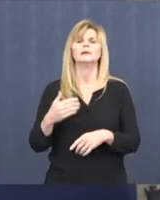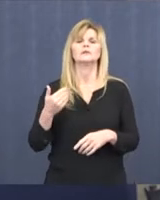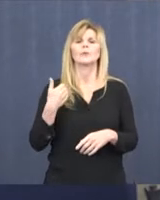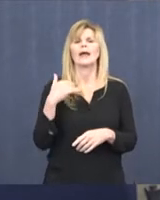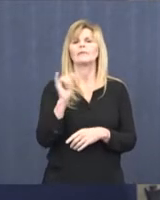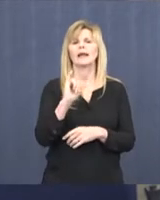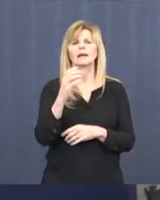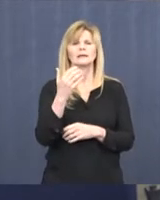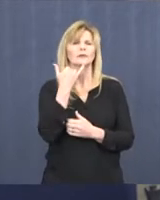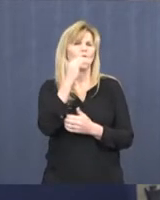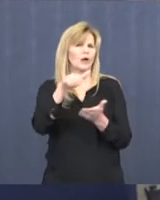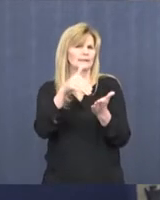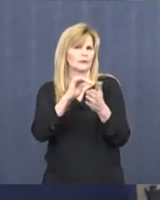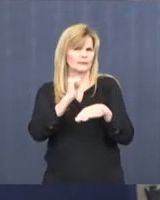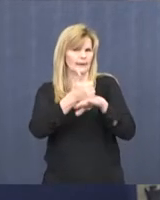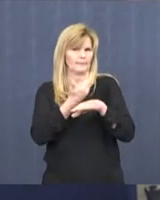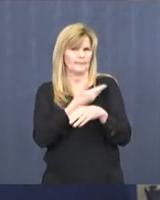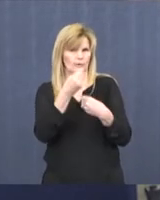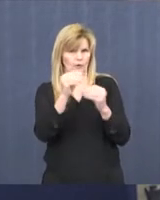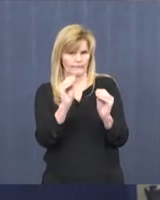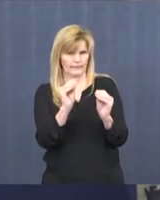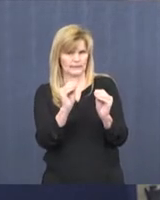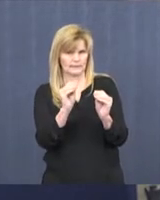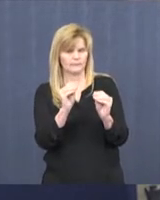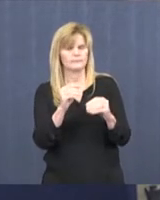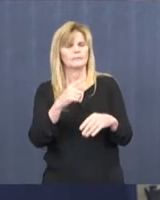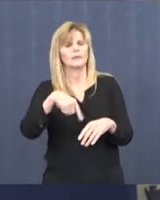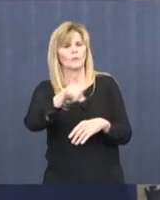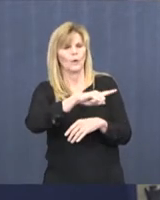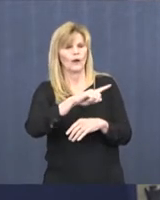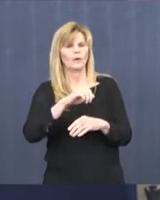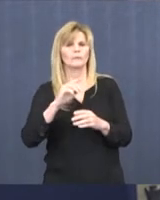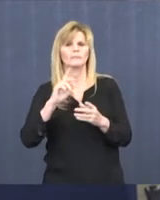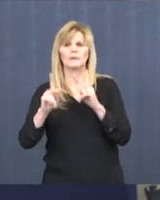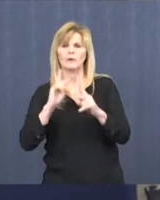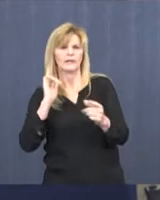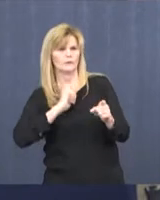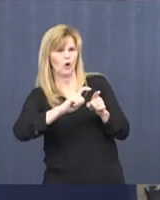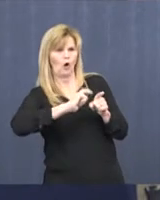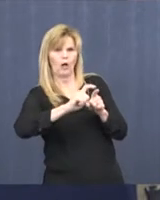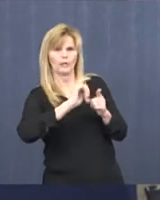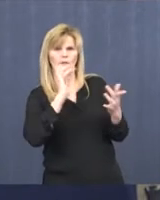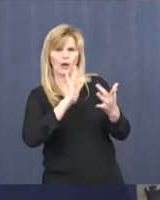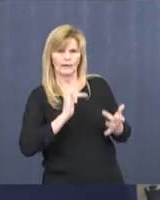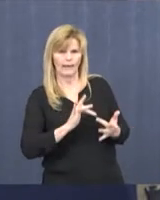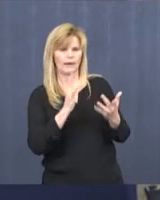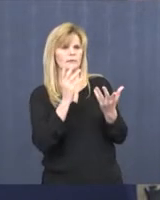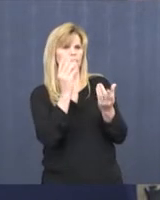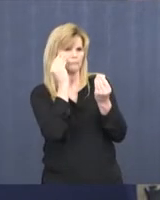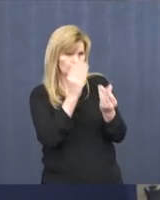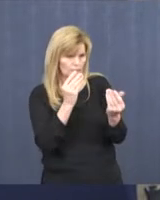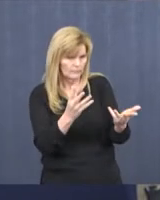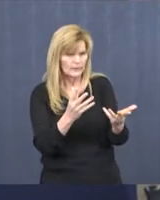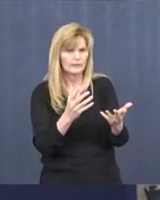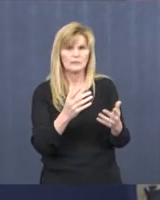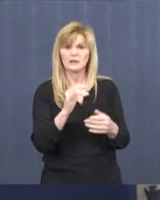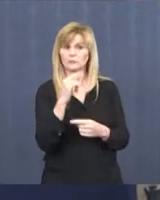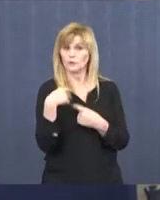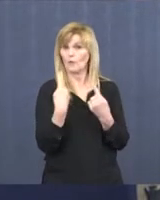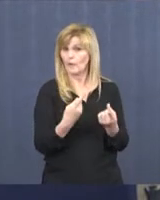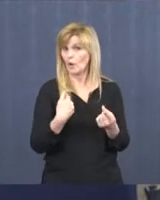a call center set up at our office where all of those contact calls are made, and that has been working